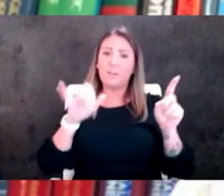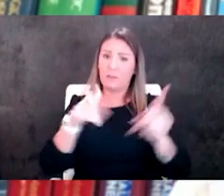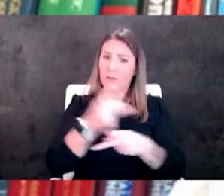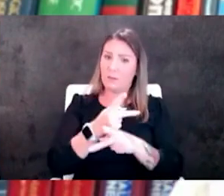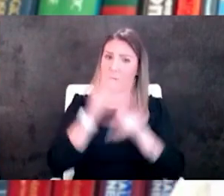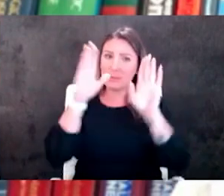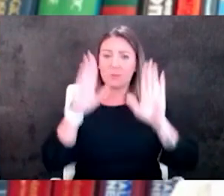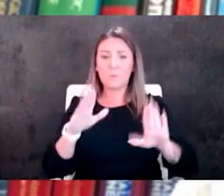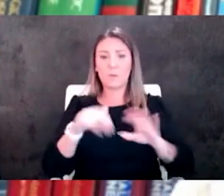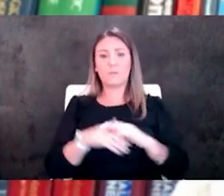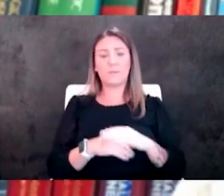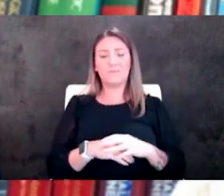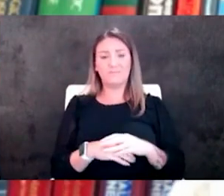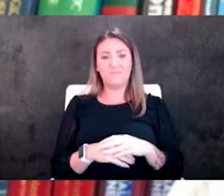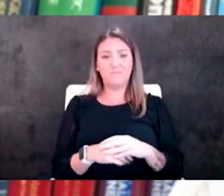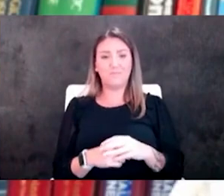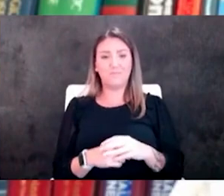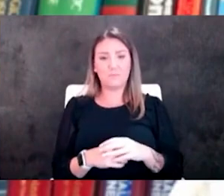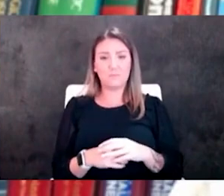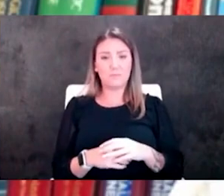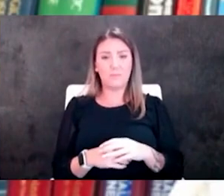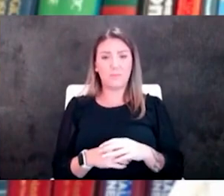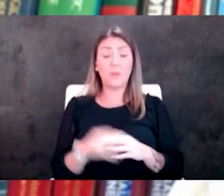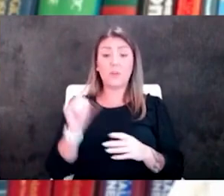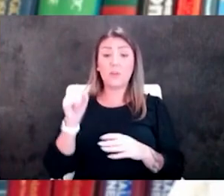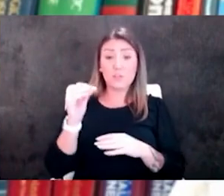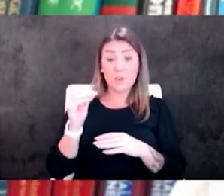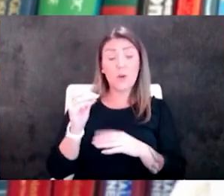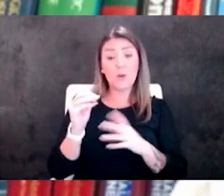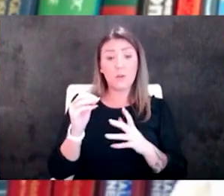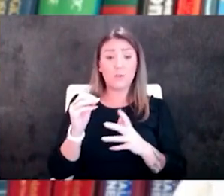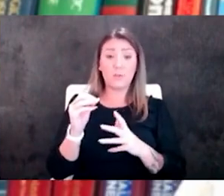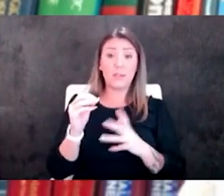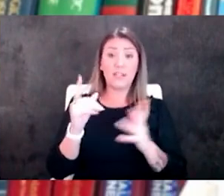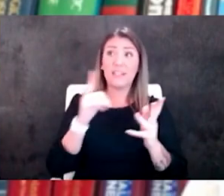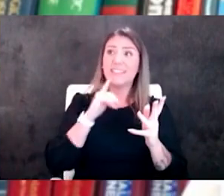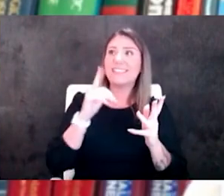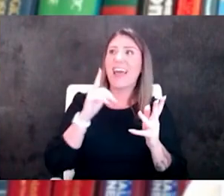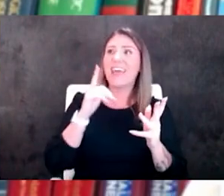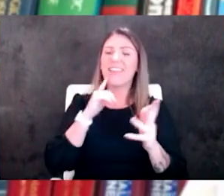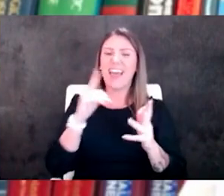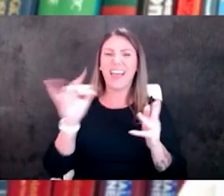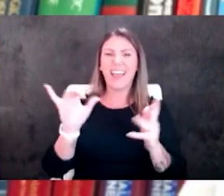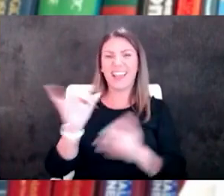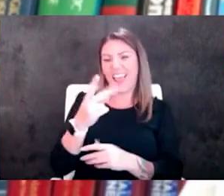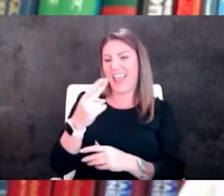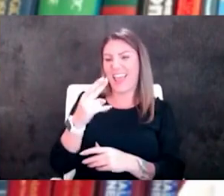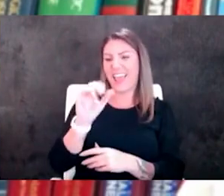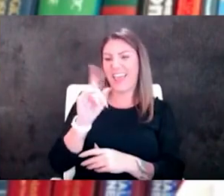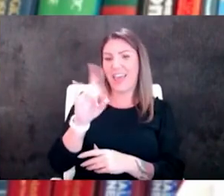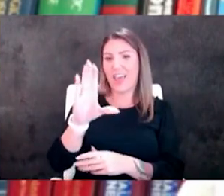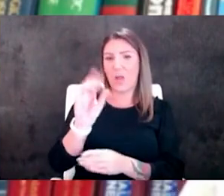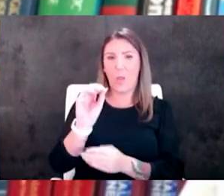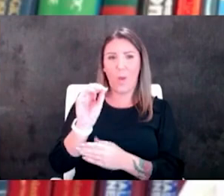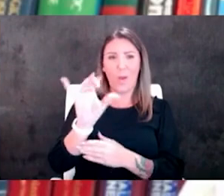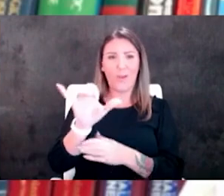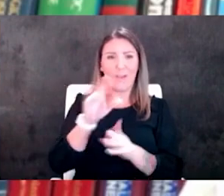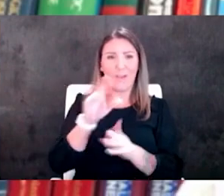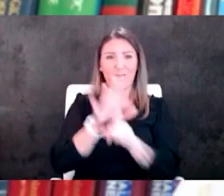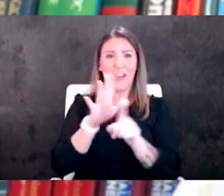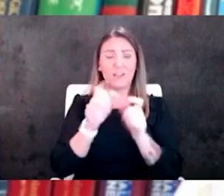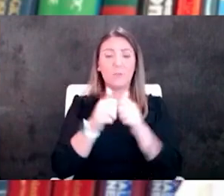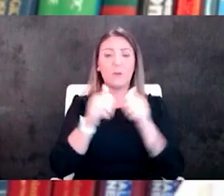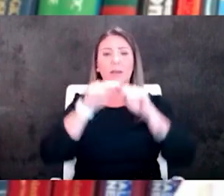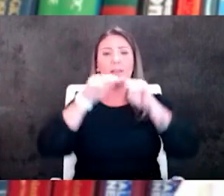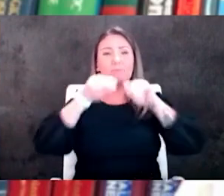and uh so it's been it's had a halo effect I think on the rest of the care within within the hospital systems